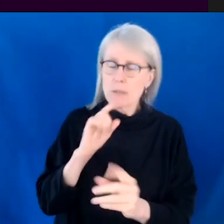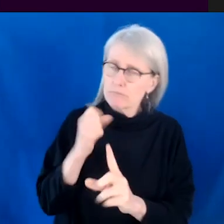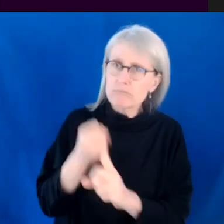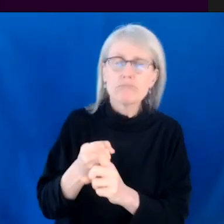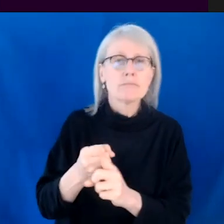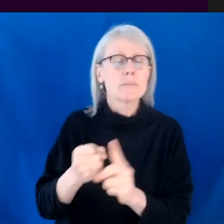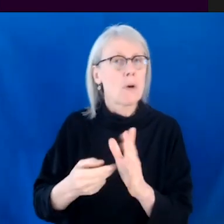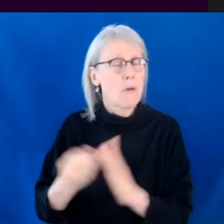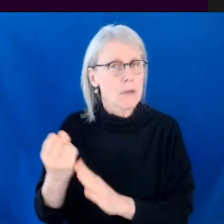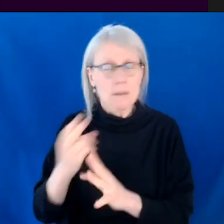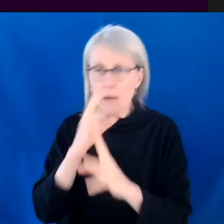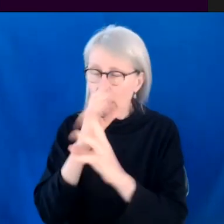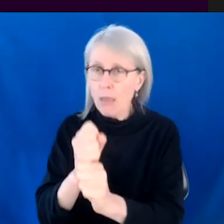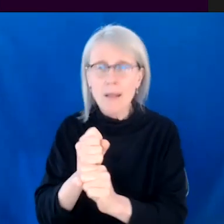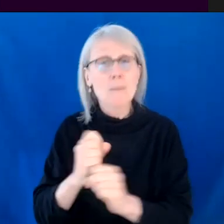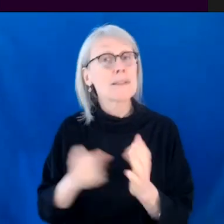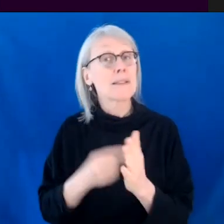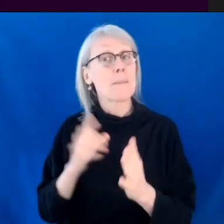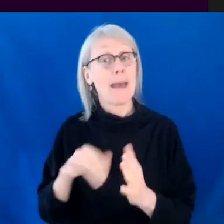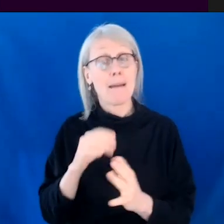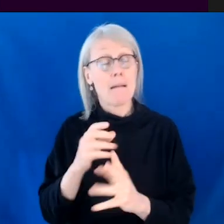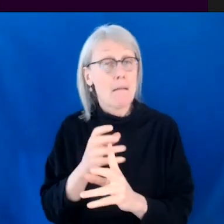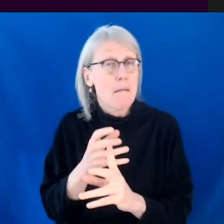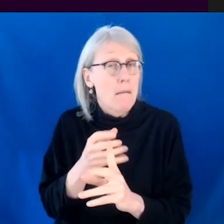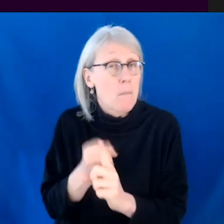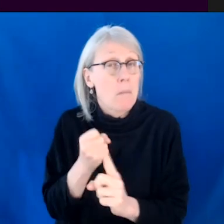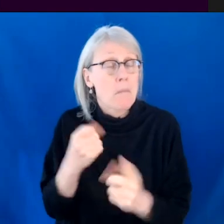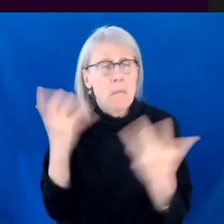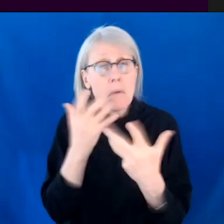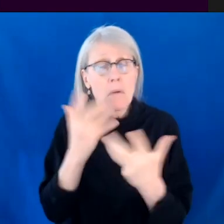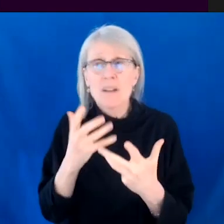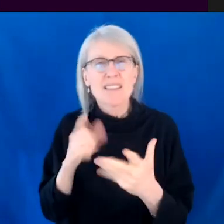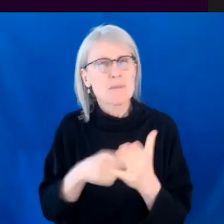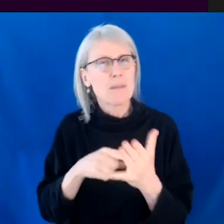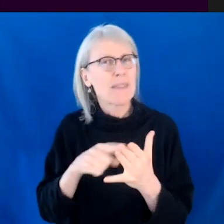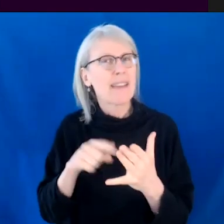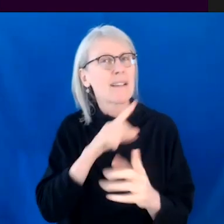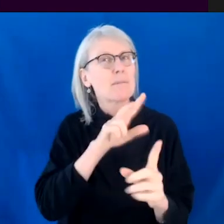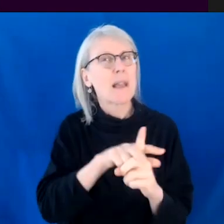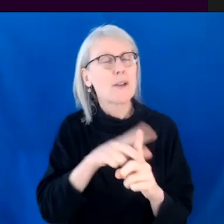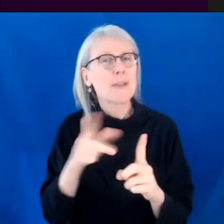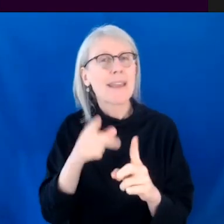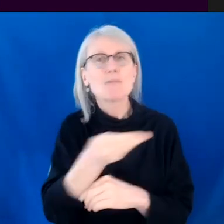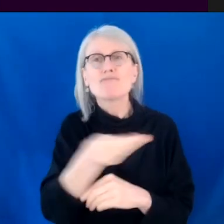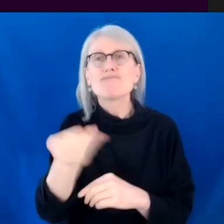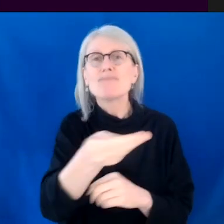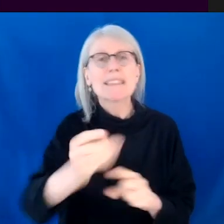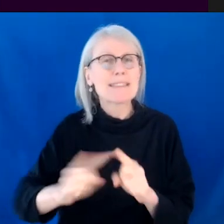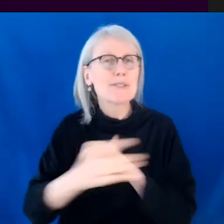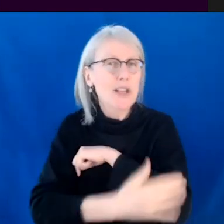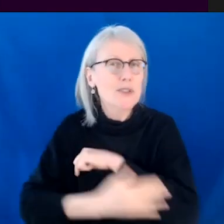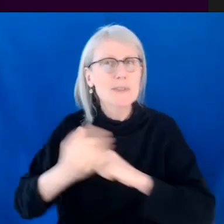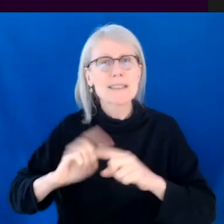a show difficult to travel. Like, I think that's definitely, um, something that is changing